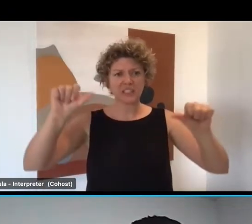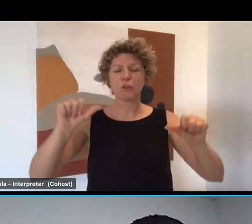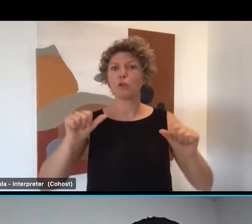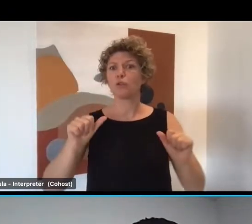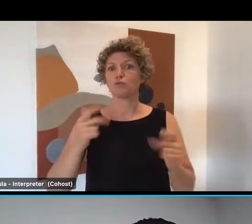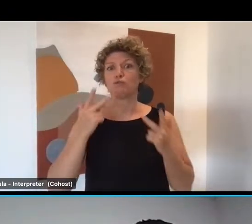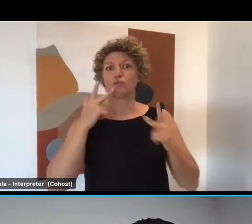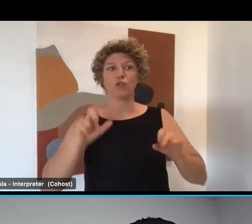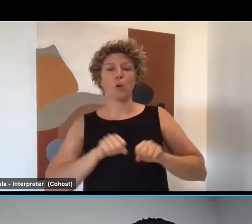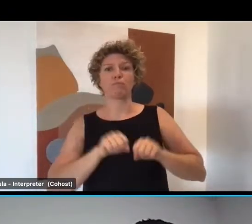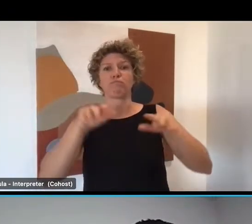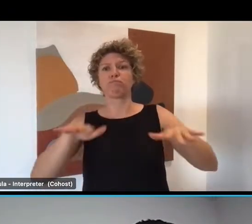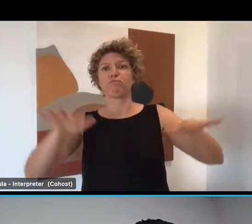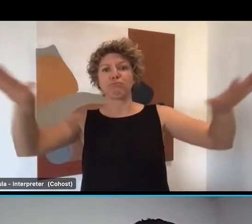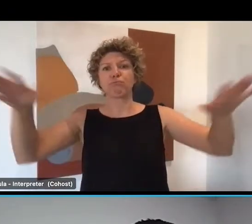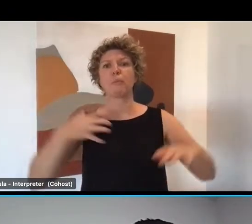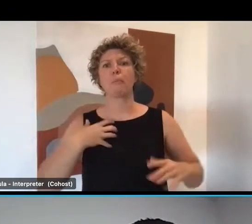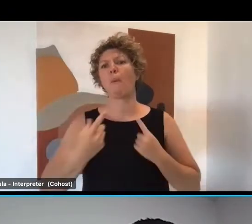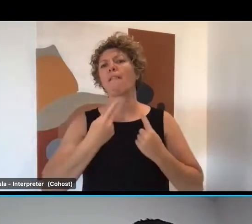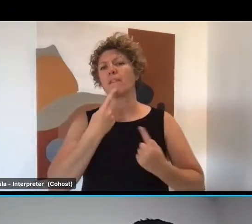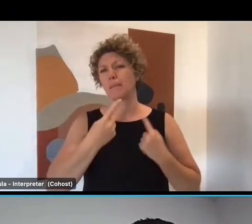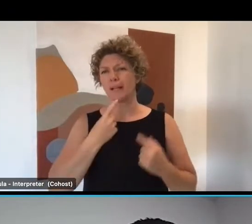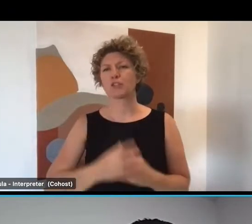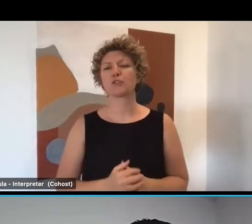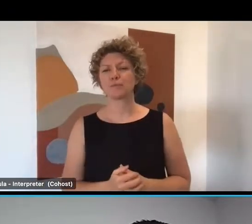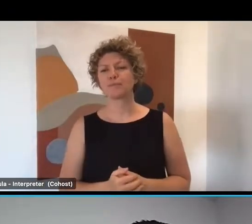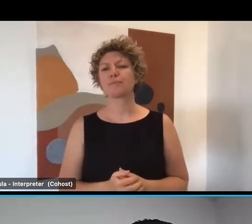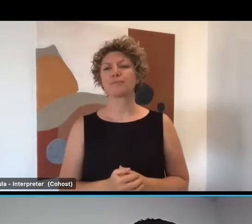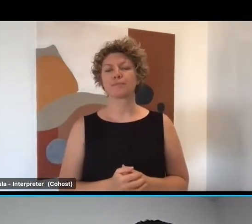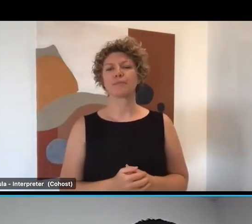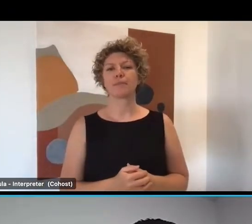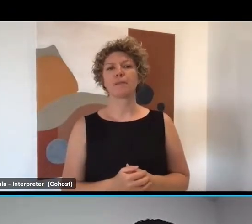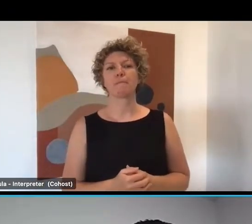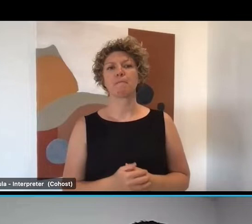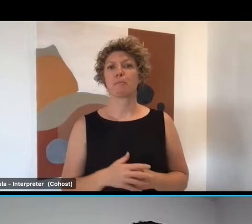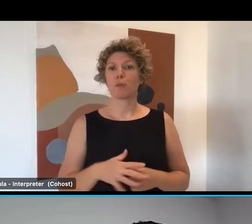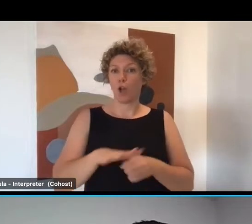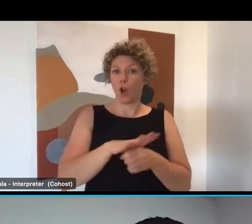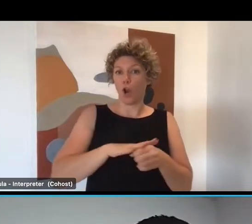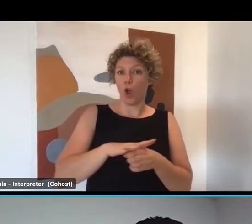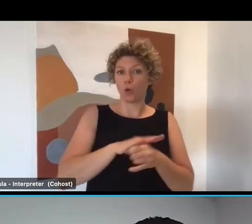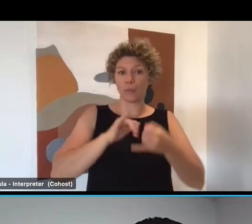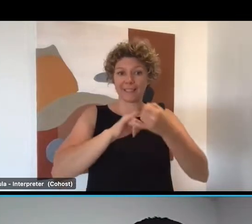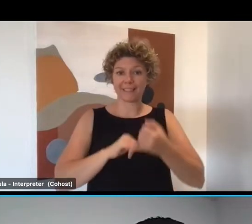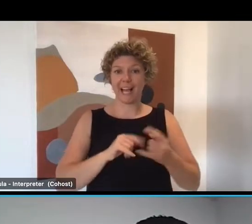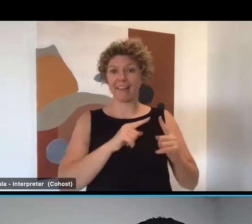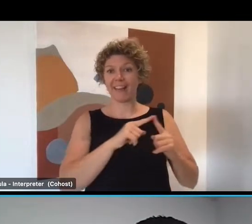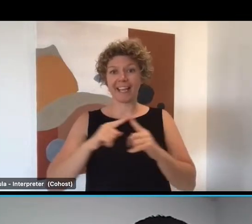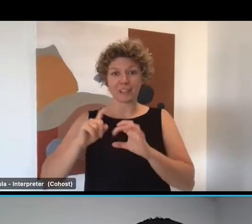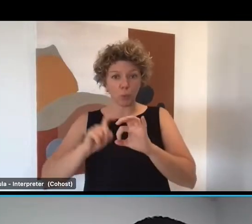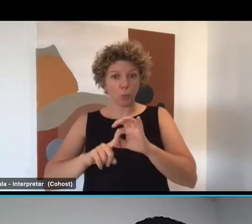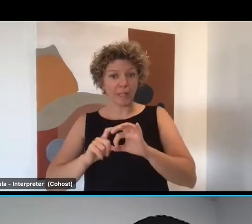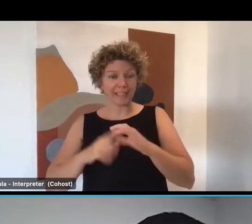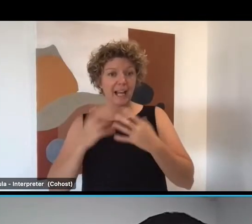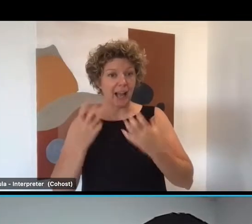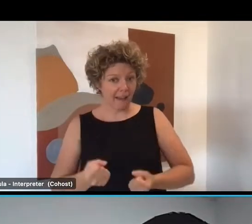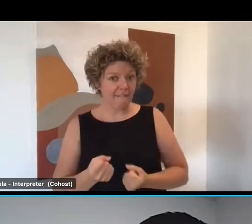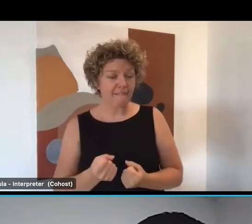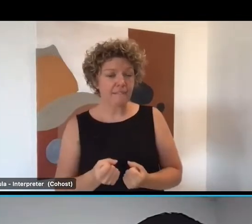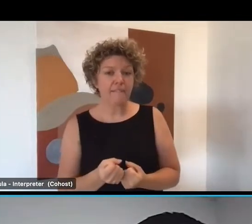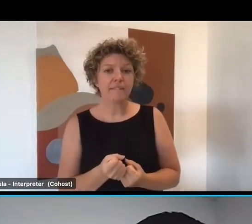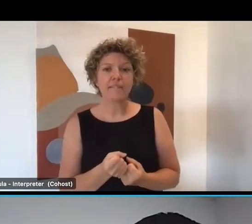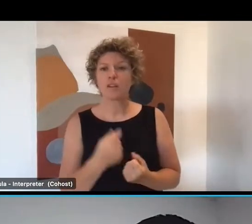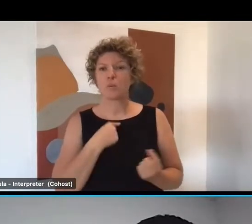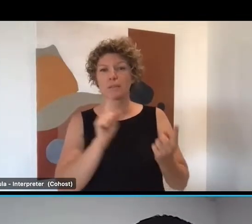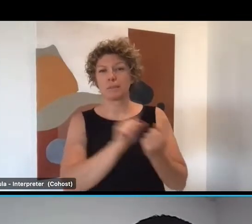really springboard us into our project. David We've launched our program locally in South East Queensland and introduced our team and met